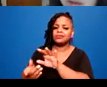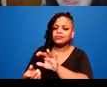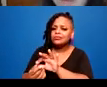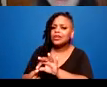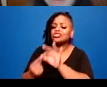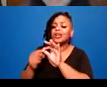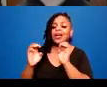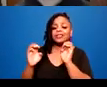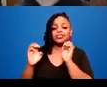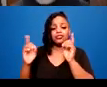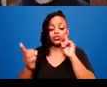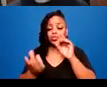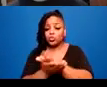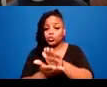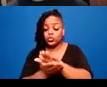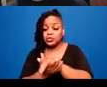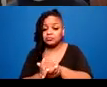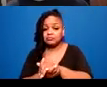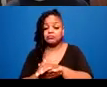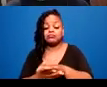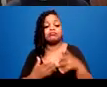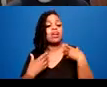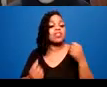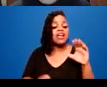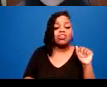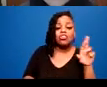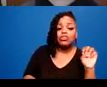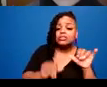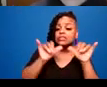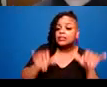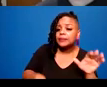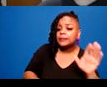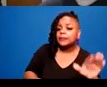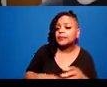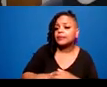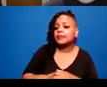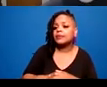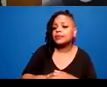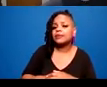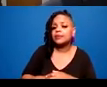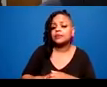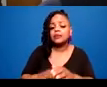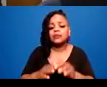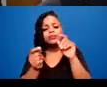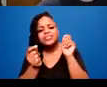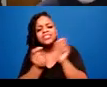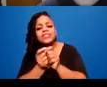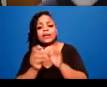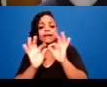health care system. T wrote certain family systems. And Nicole wrote housing.